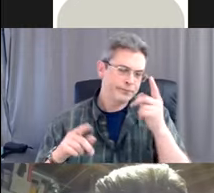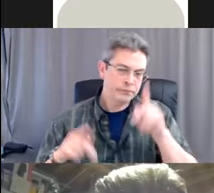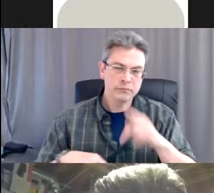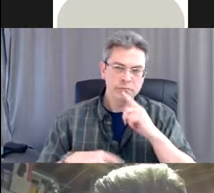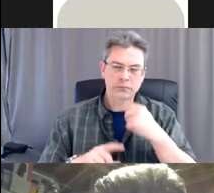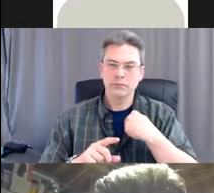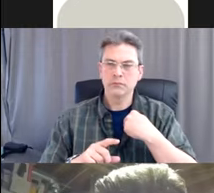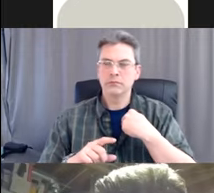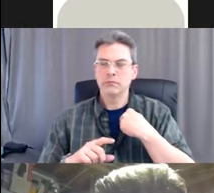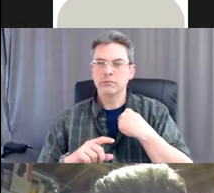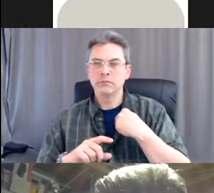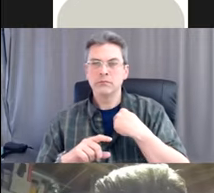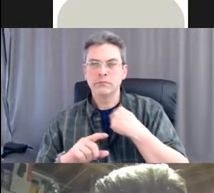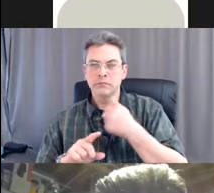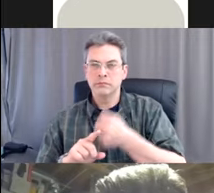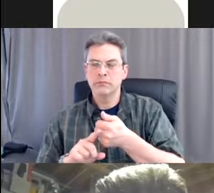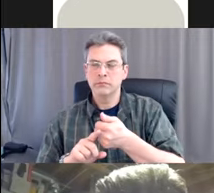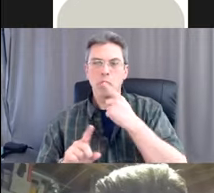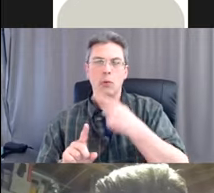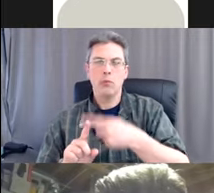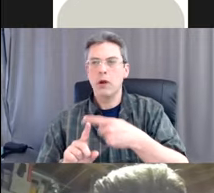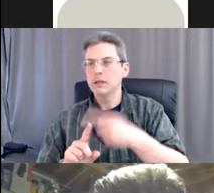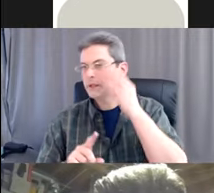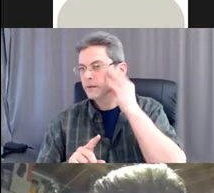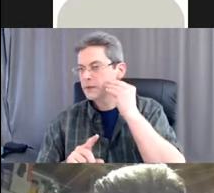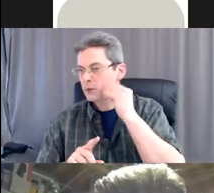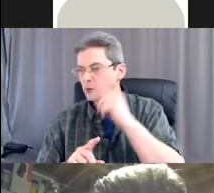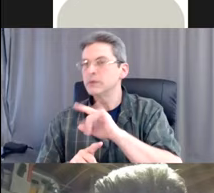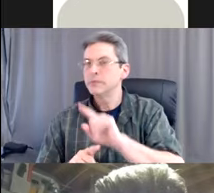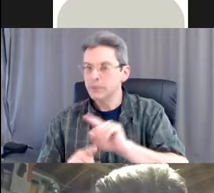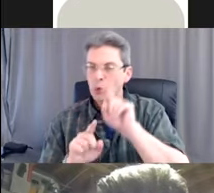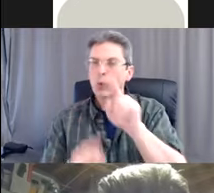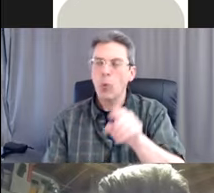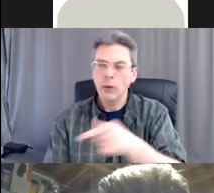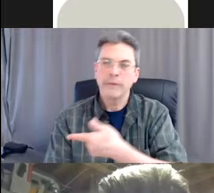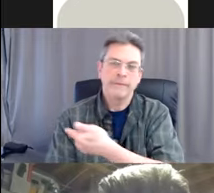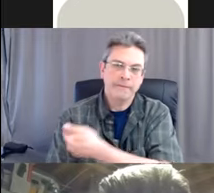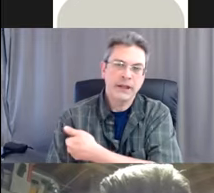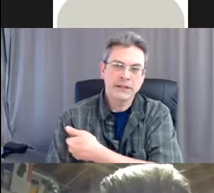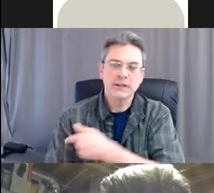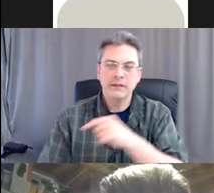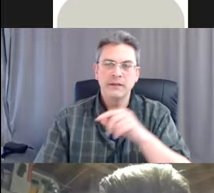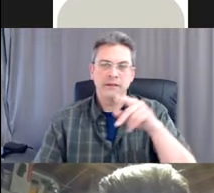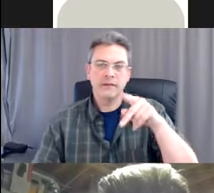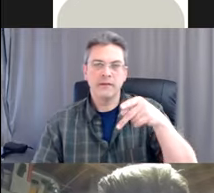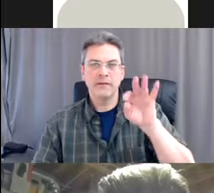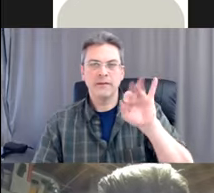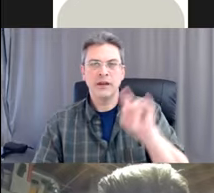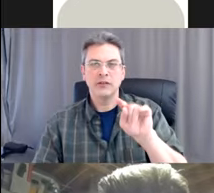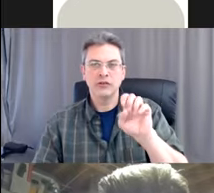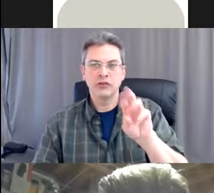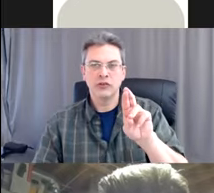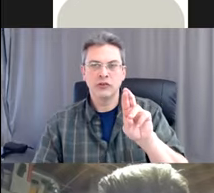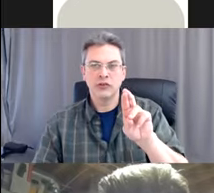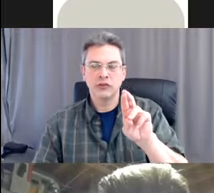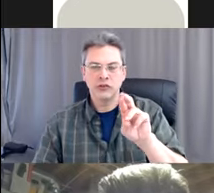going to get, um, their Pfizer vaccine. And that was, uh, feeling good about the medical